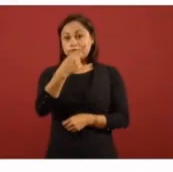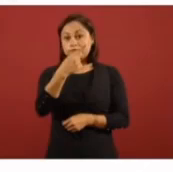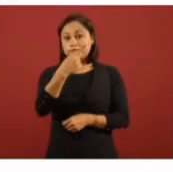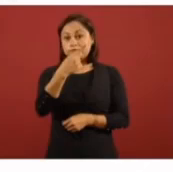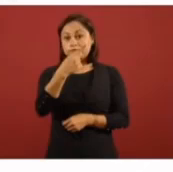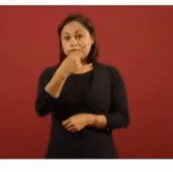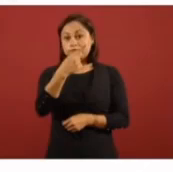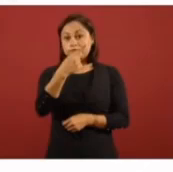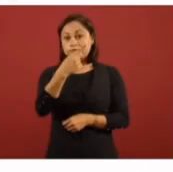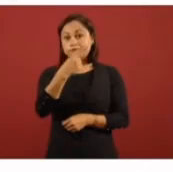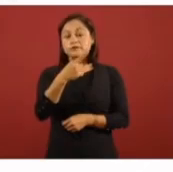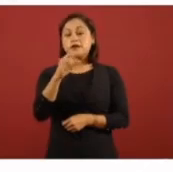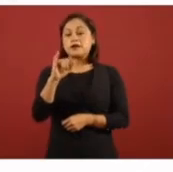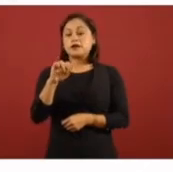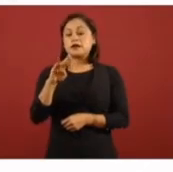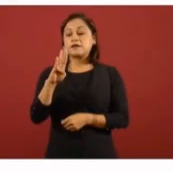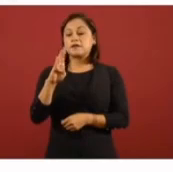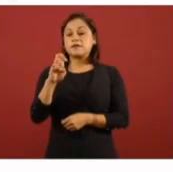Street right here.